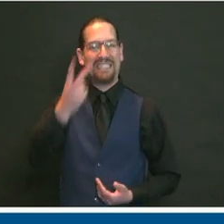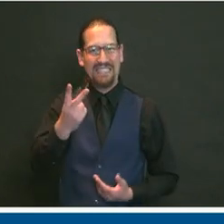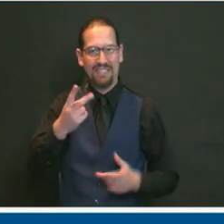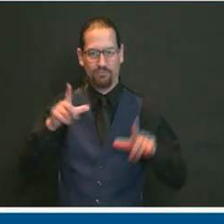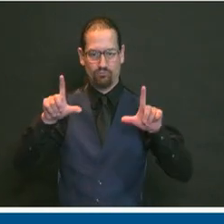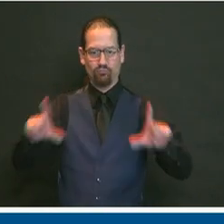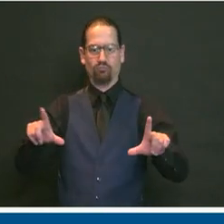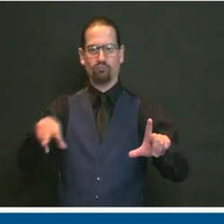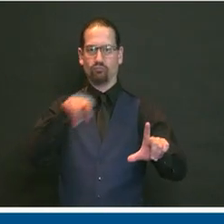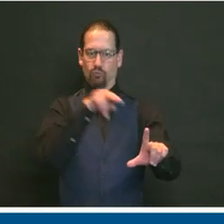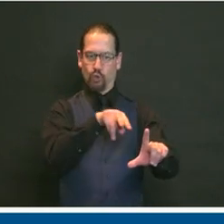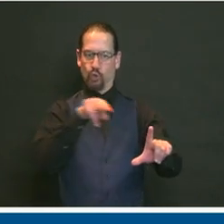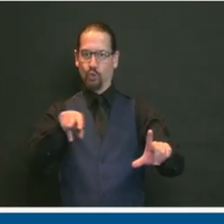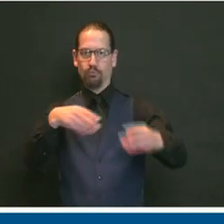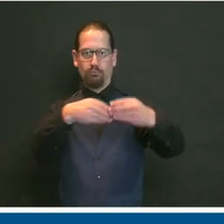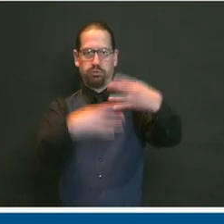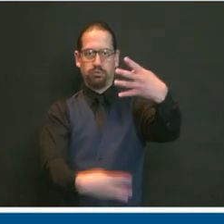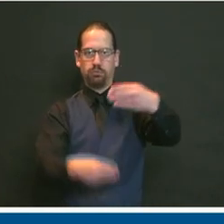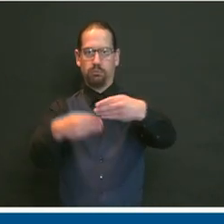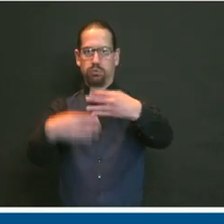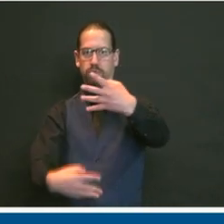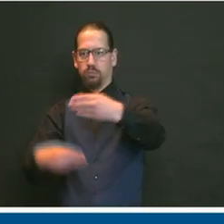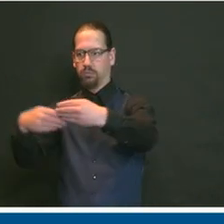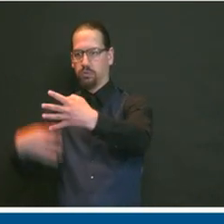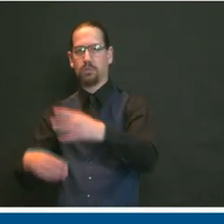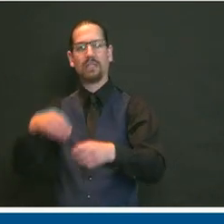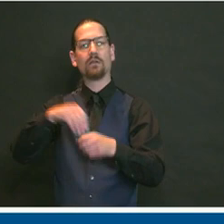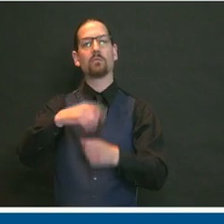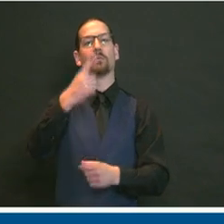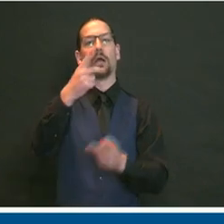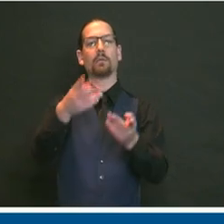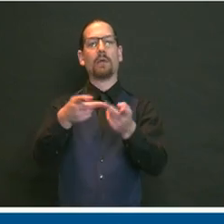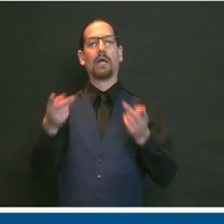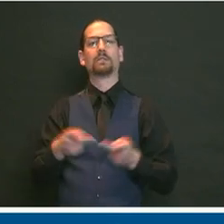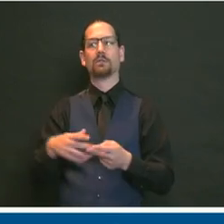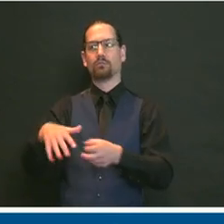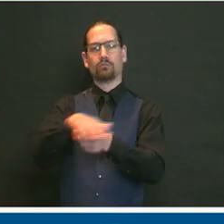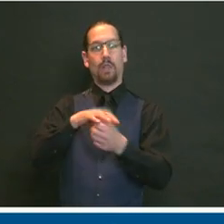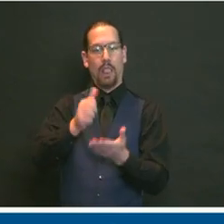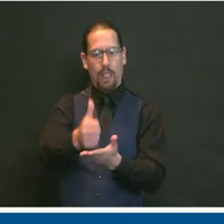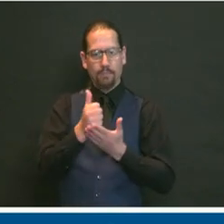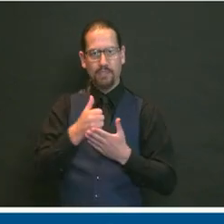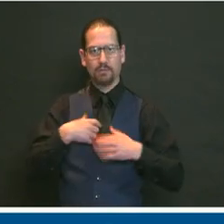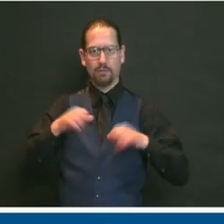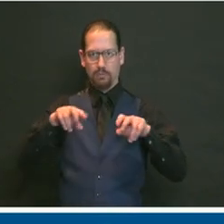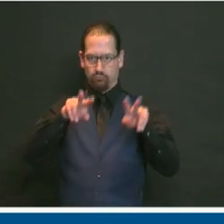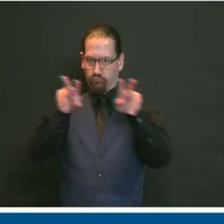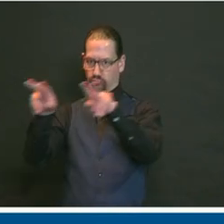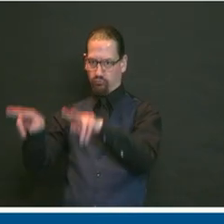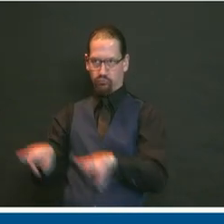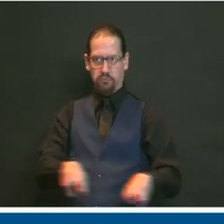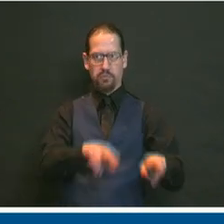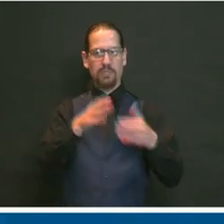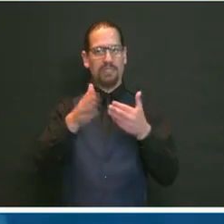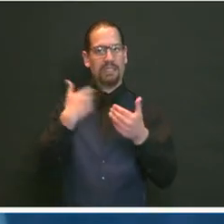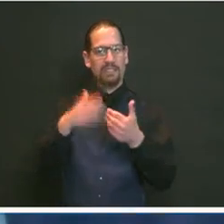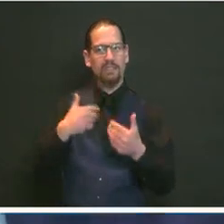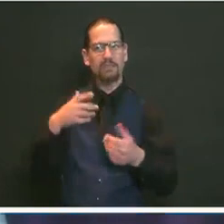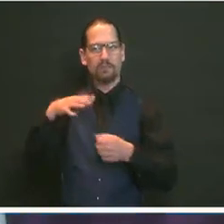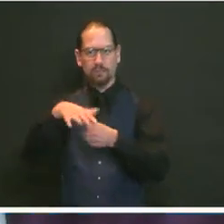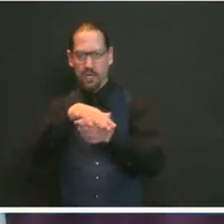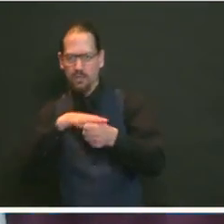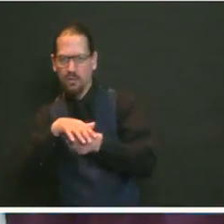one system. For example, in this one system, we will be able to do case investigations, contact